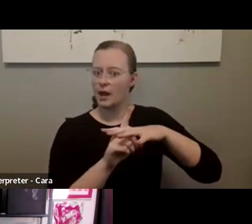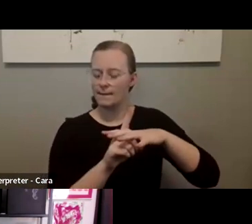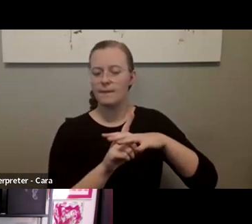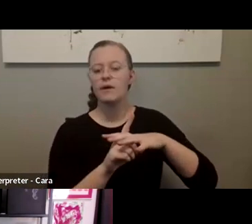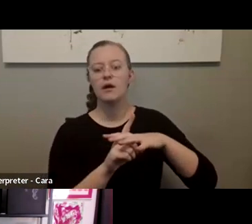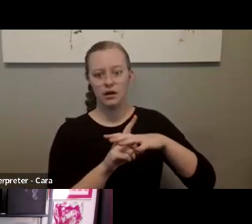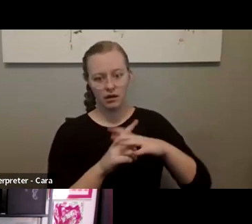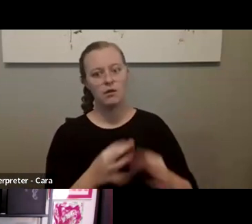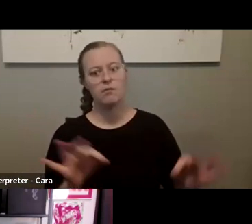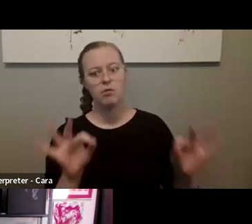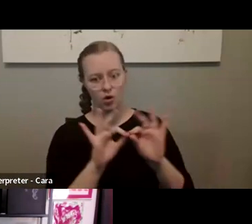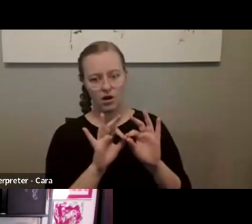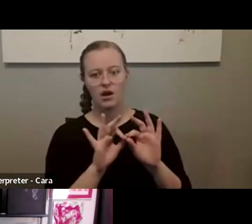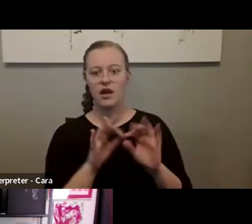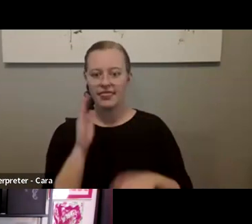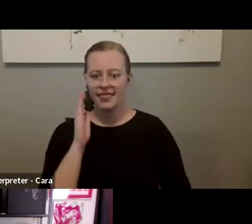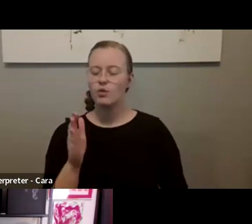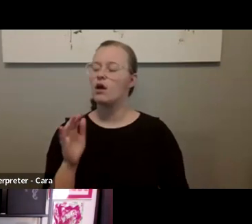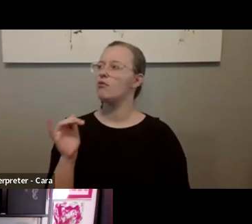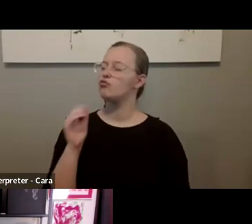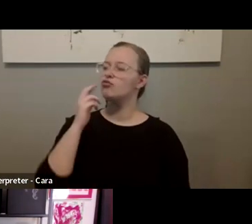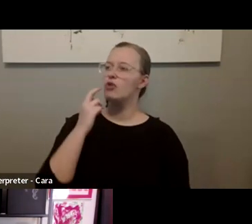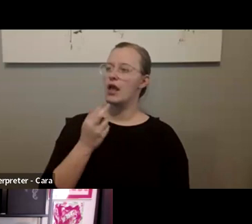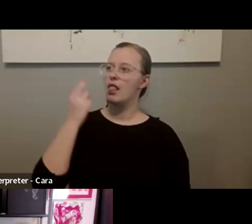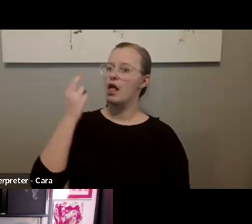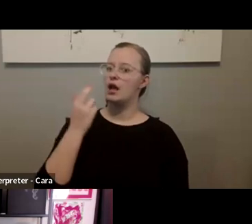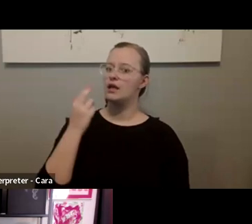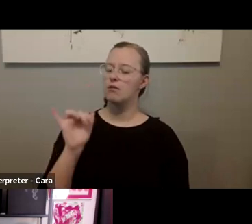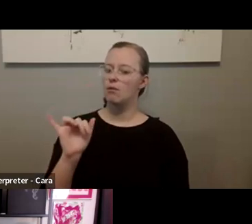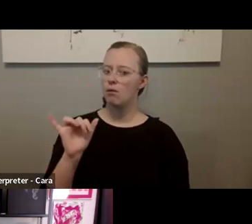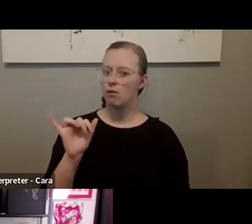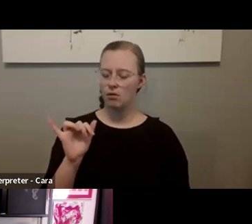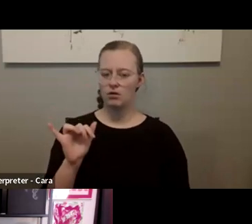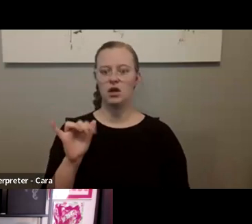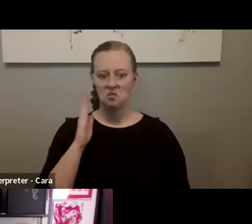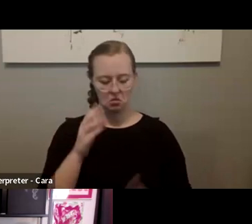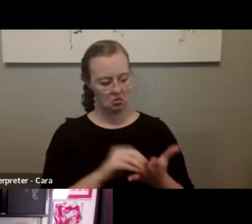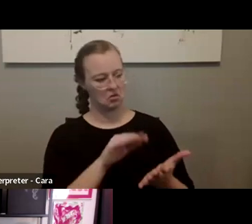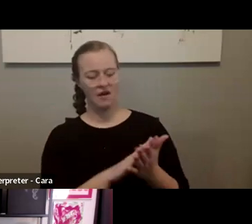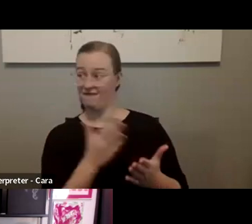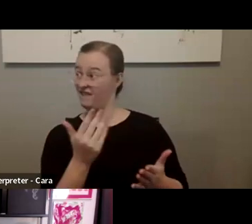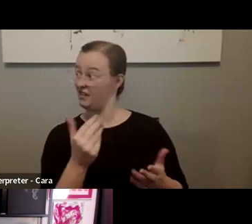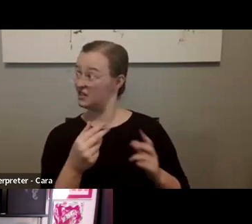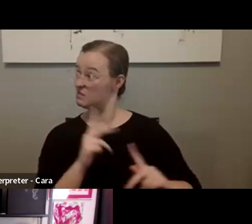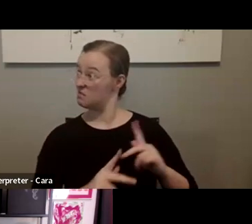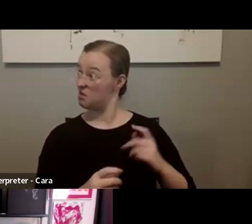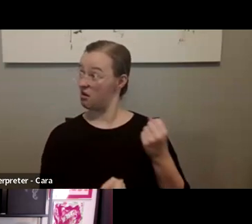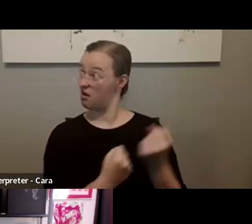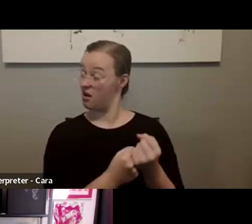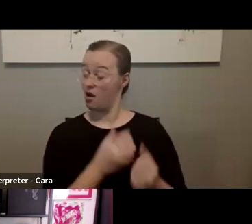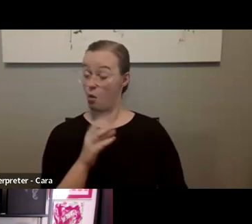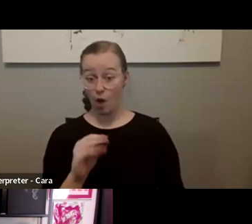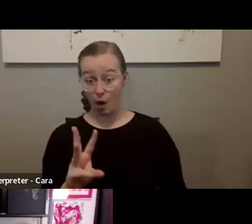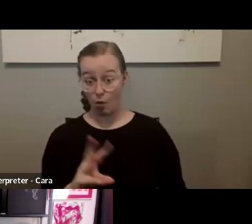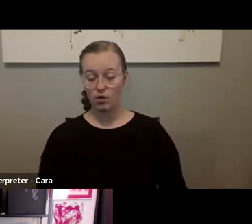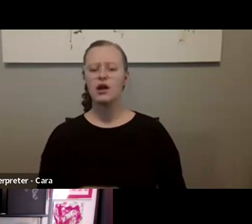show up and they're going to say that to if it's a staffer or whatever it is, it's going to be noted. And that really does make a difference. We just had our